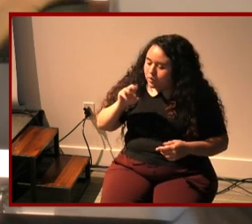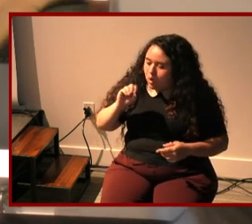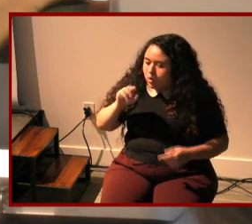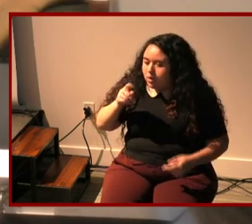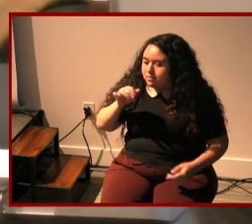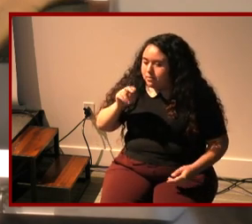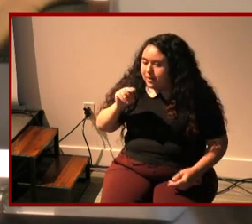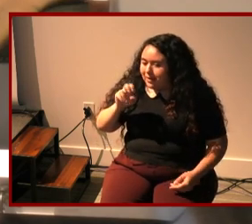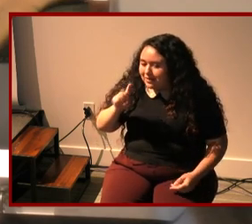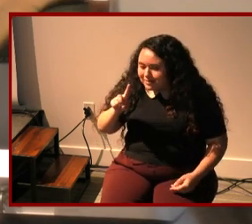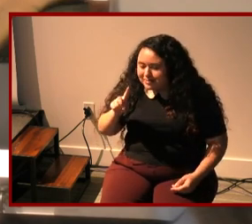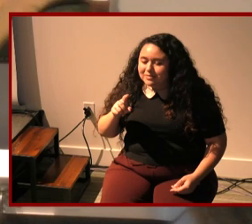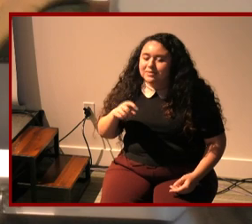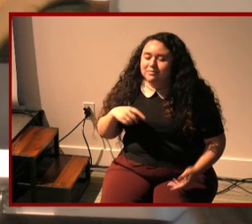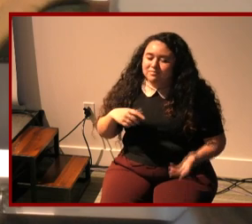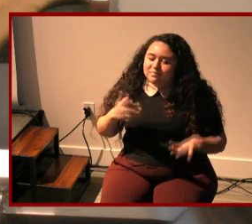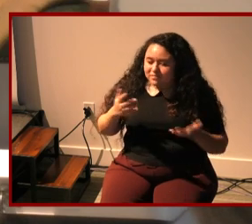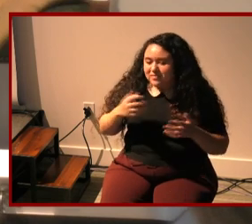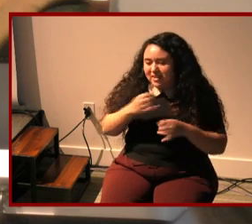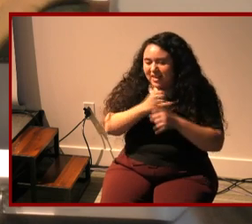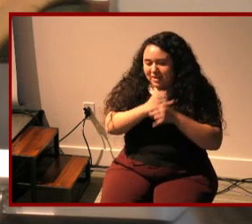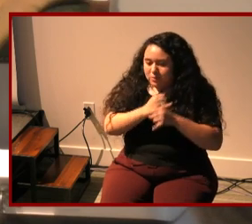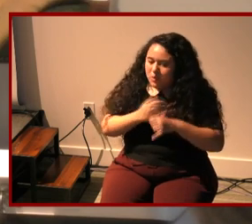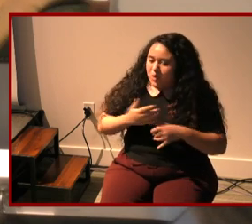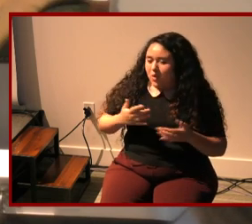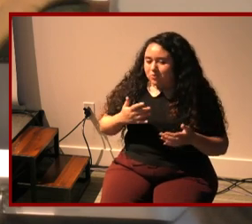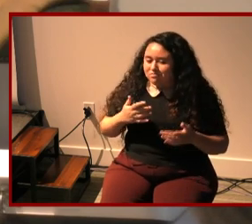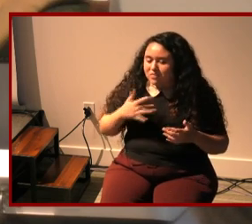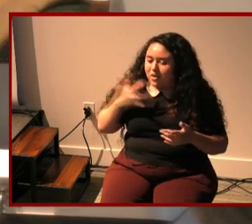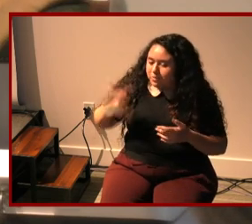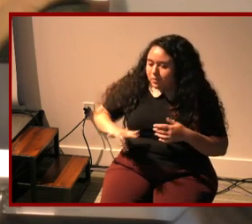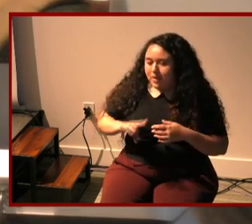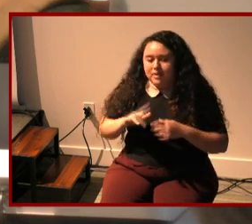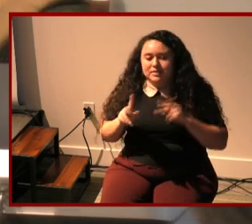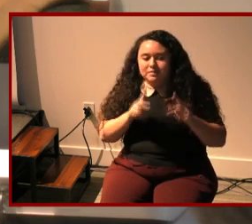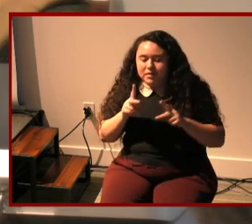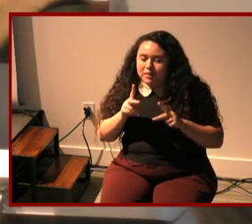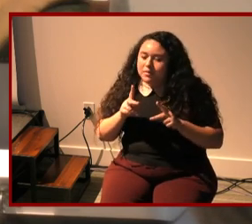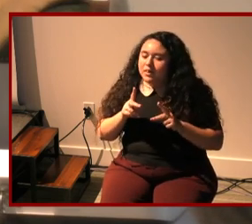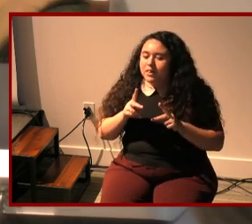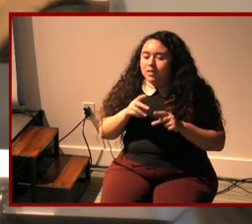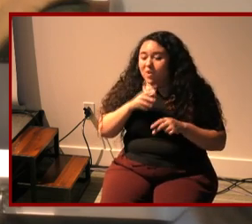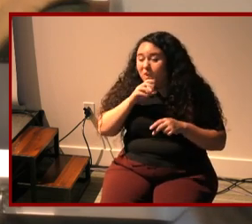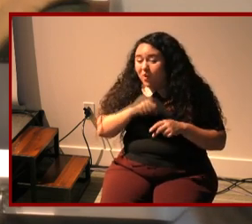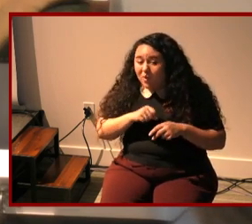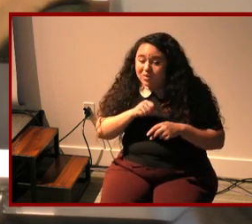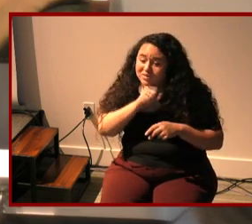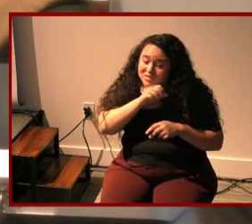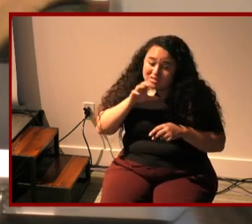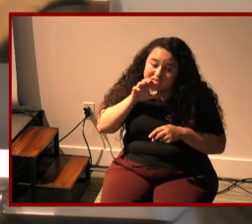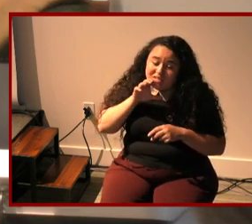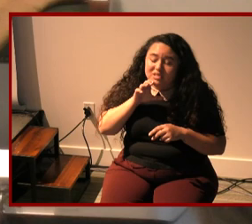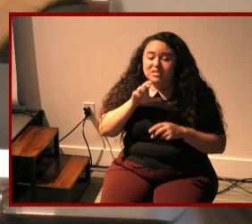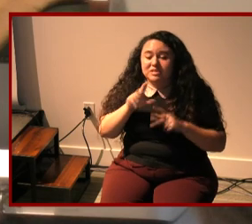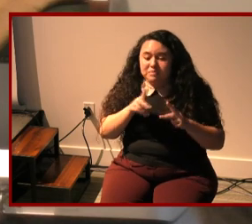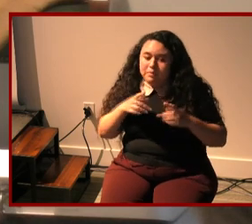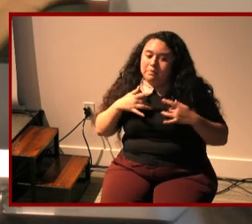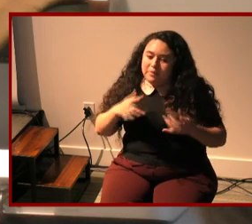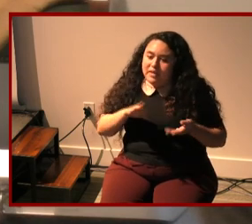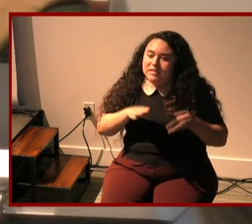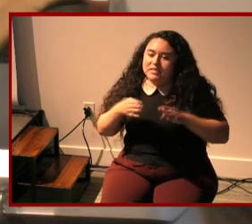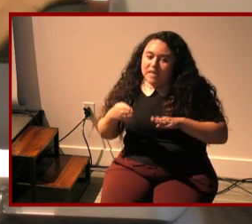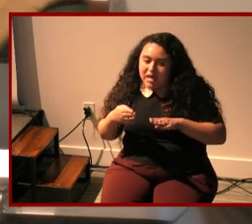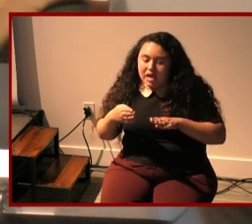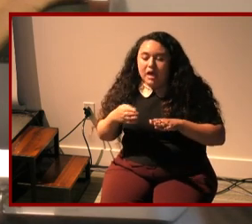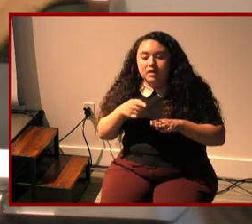low low income folks get infected and die at a much higher rates other uh compared to others in the covid yeah good